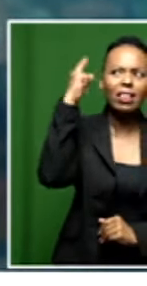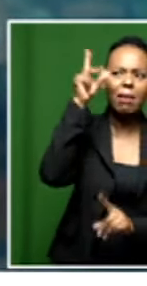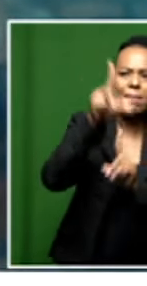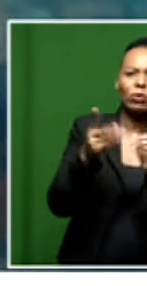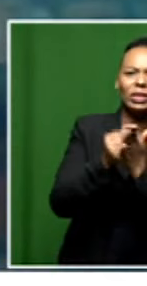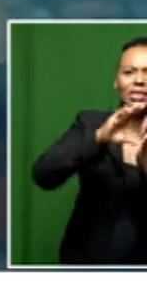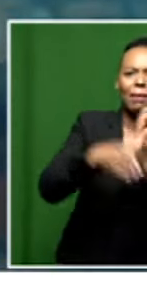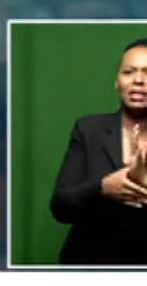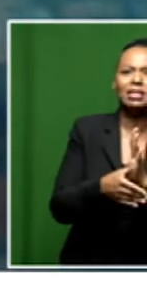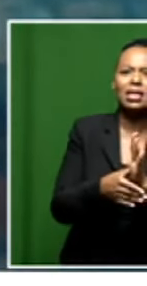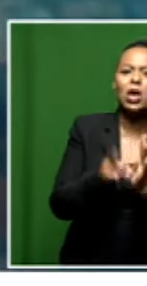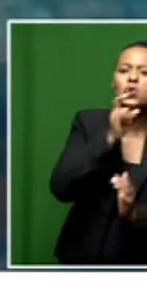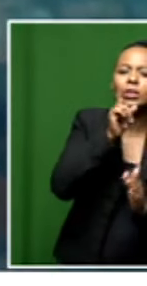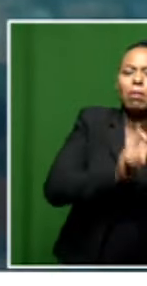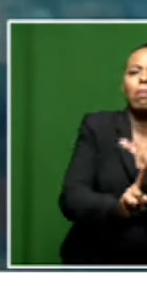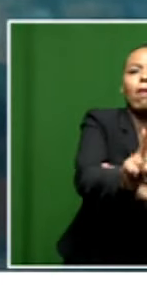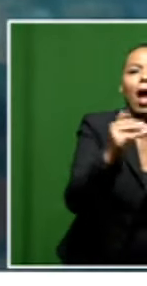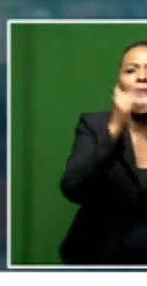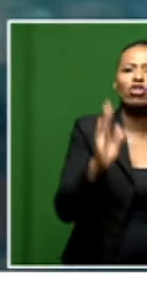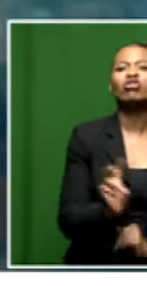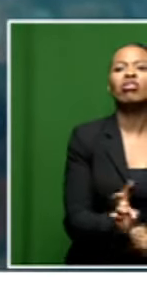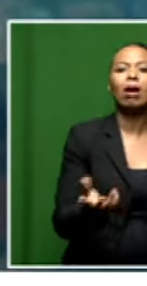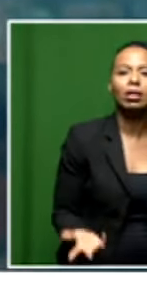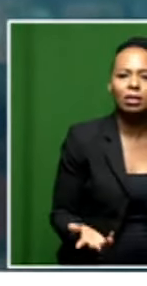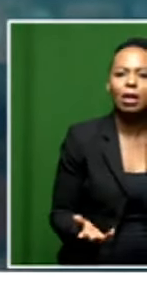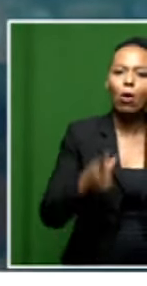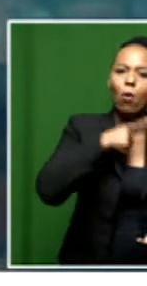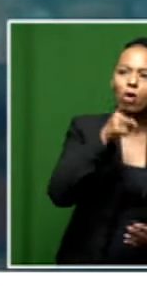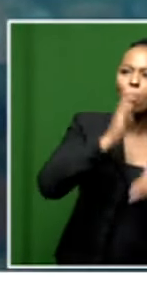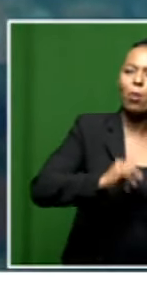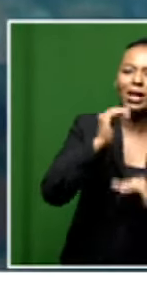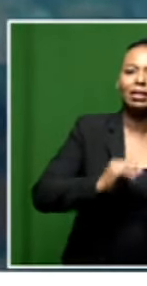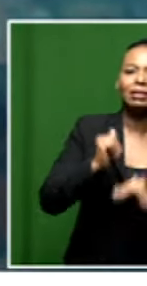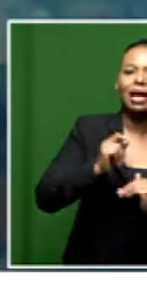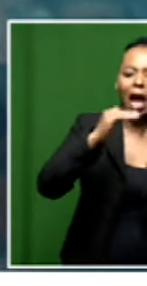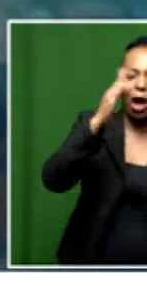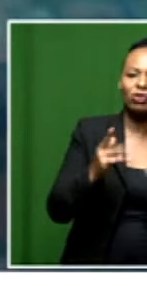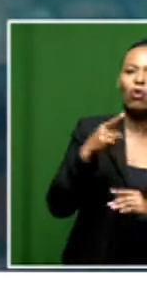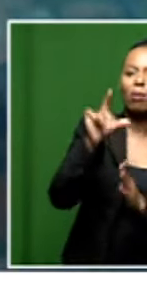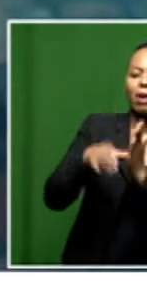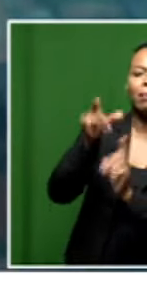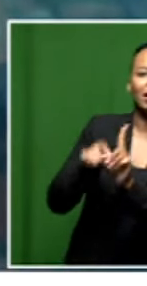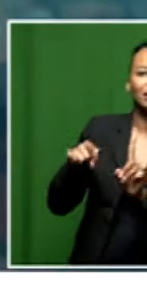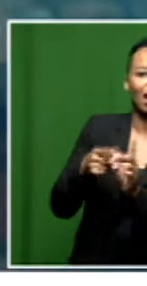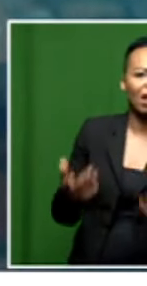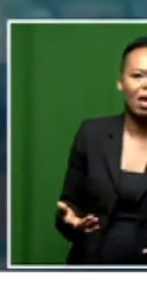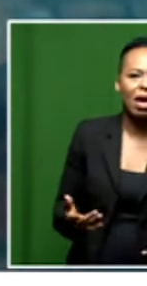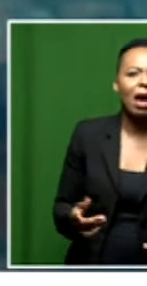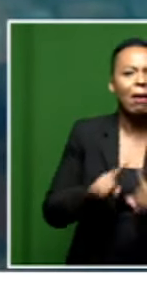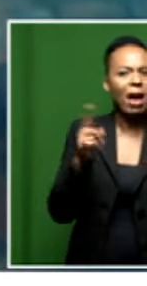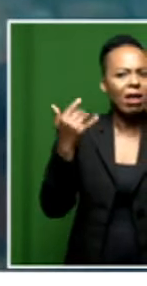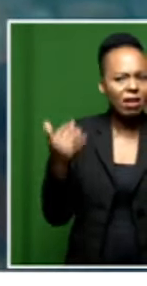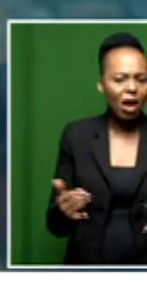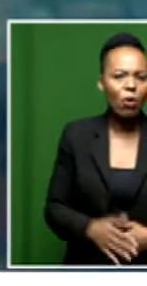will be able to go into that house and building a house for that person? But also, inside the house, you need to build it in such a way that